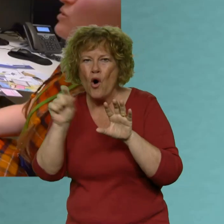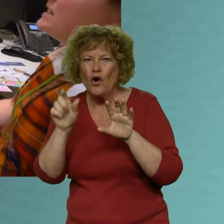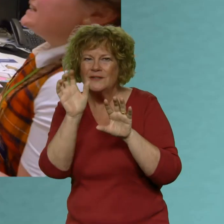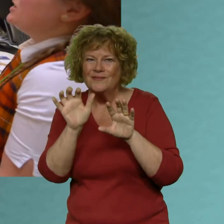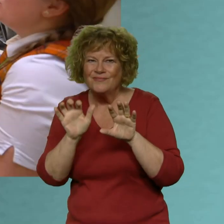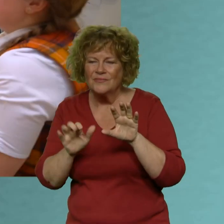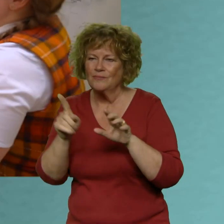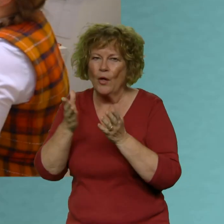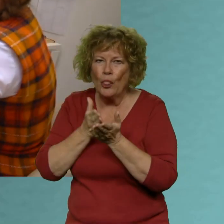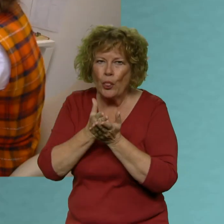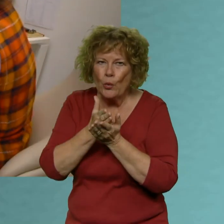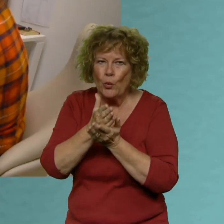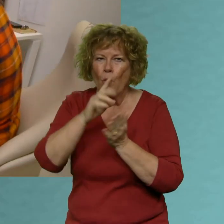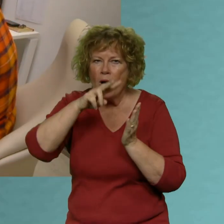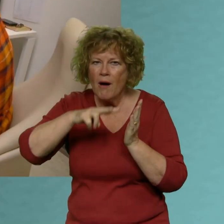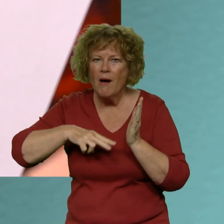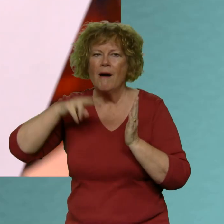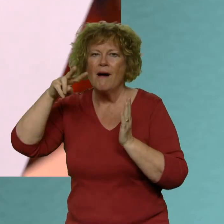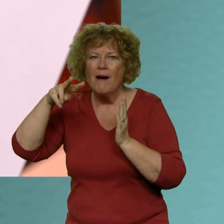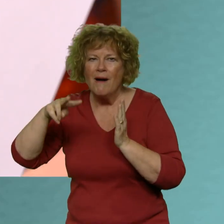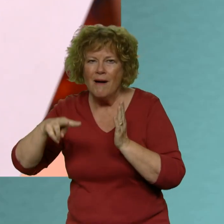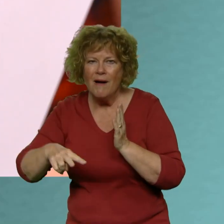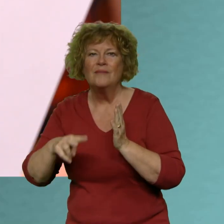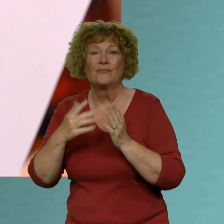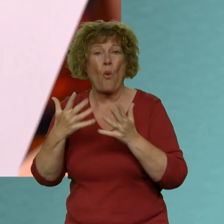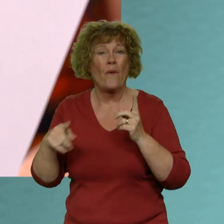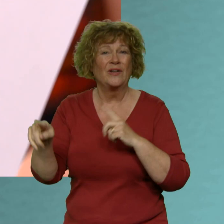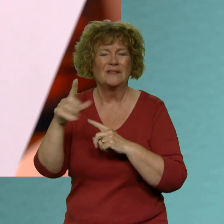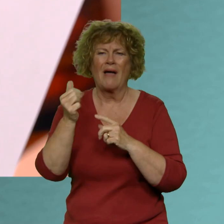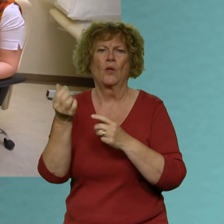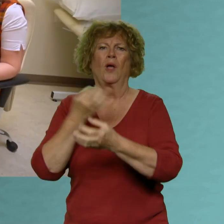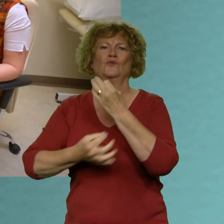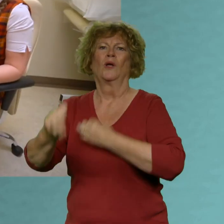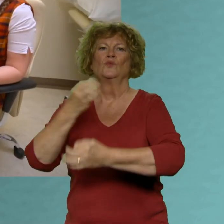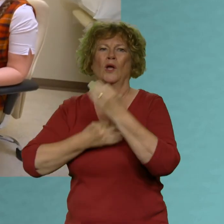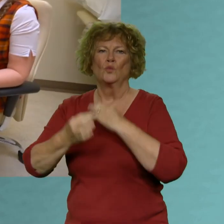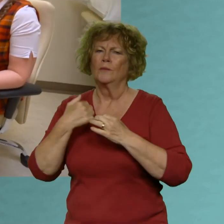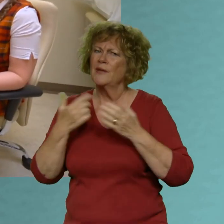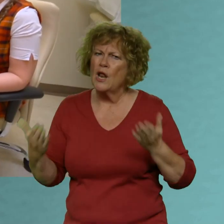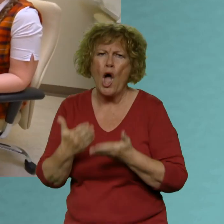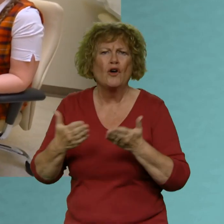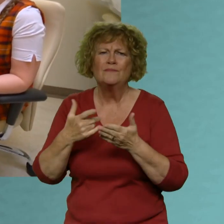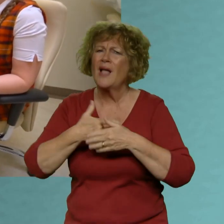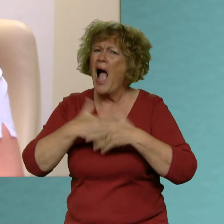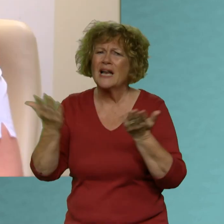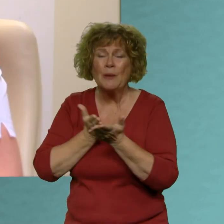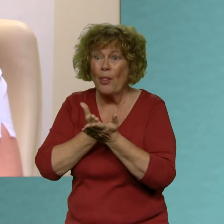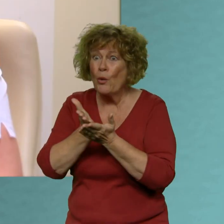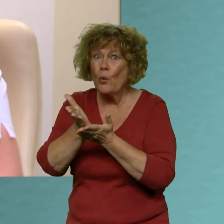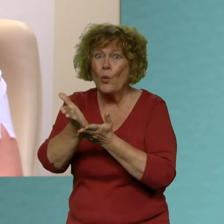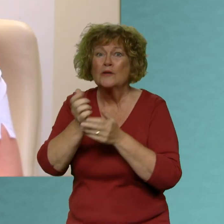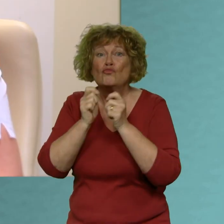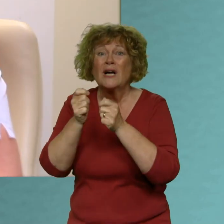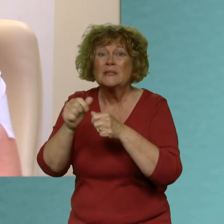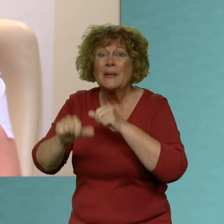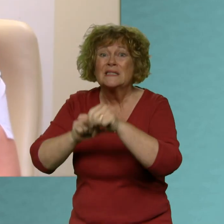often patients have a range of questions and we really encourage people to ask questions at any point through the treatment process for example often questions that we are